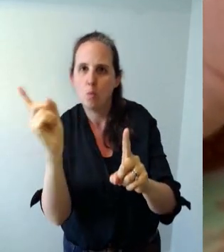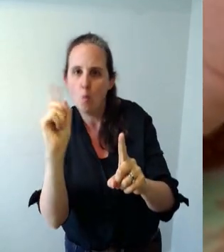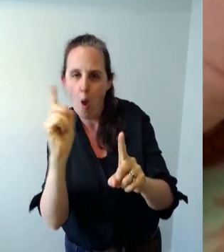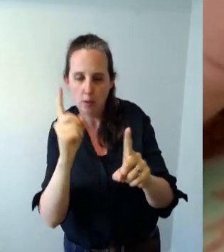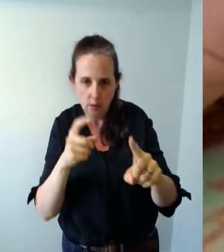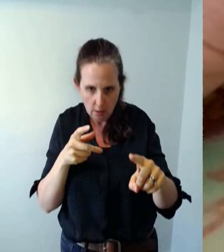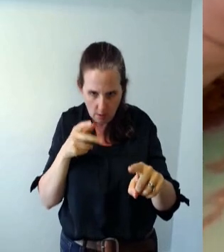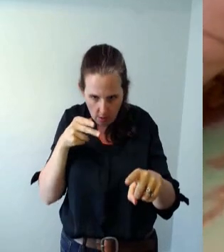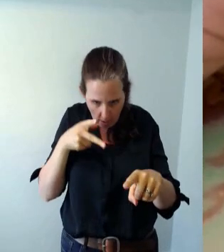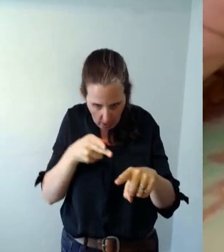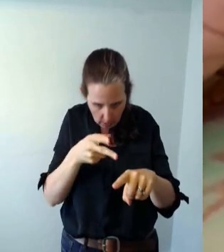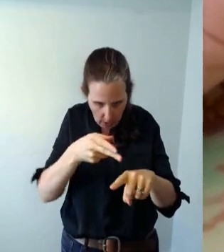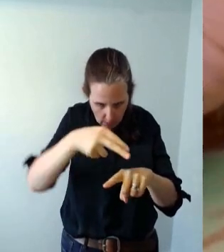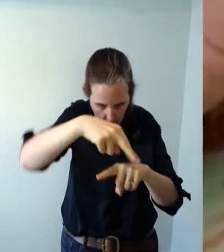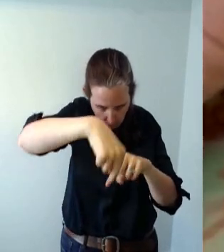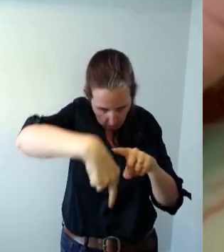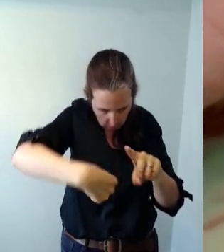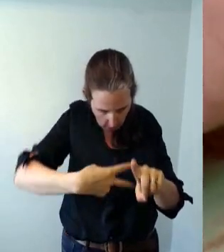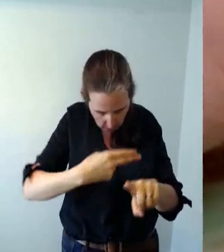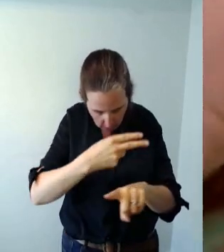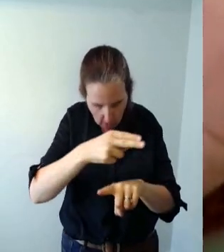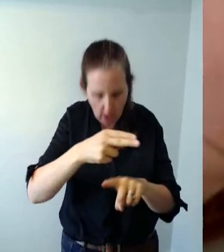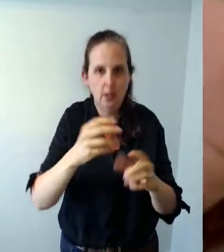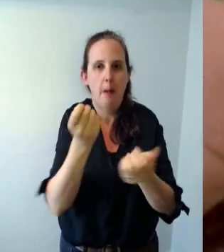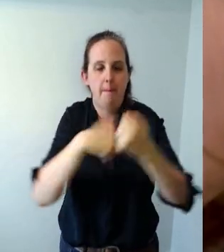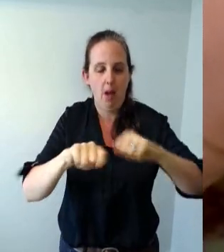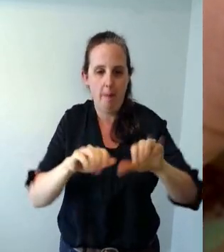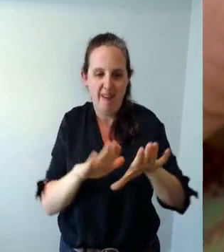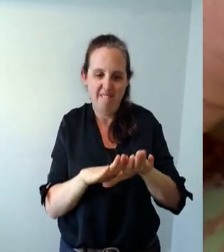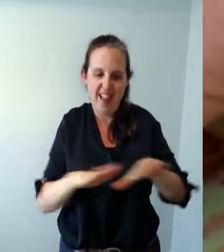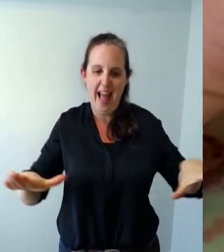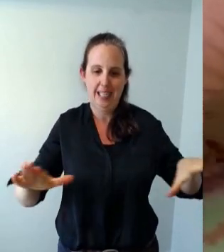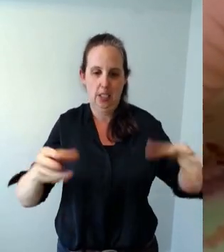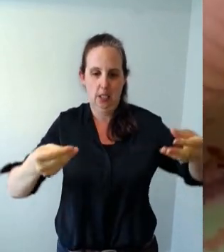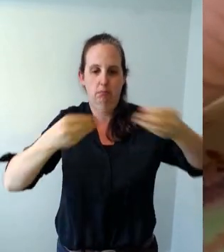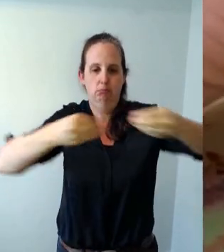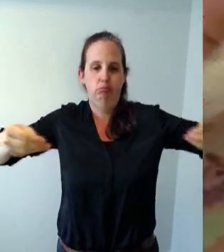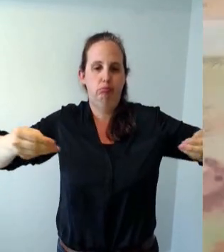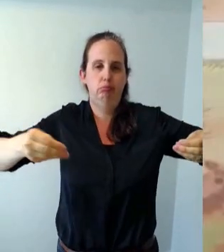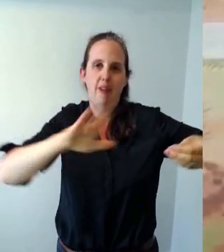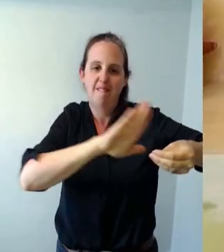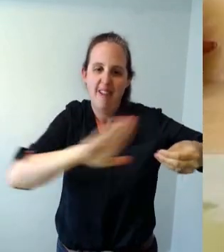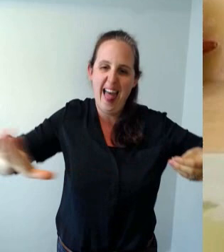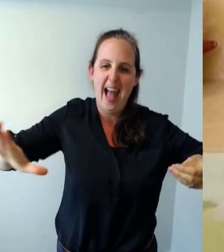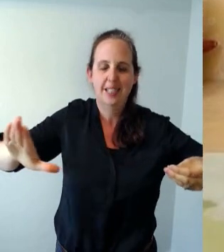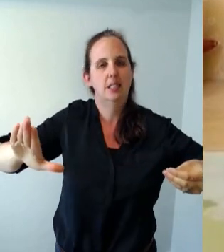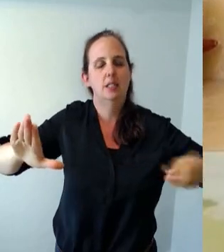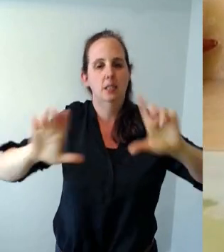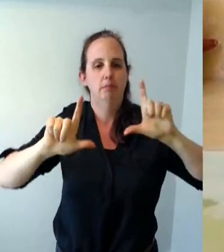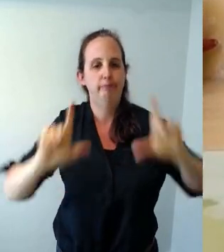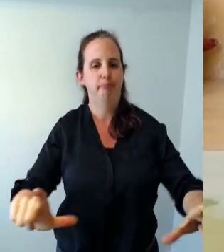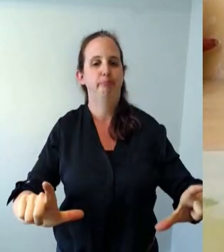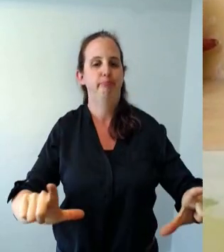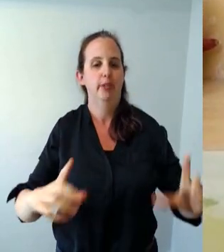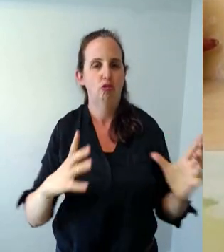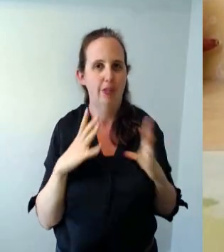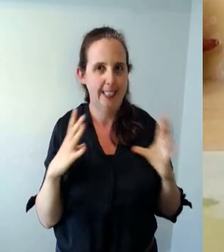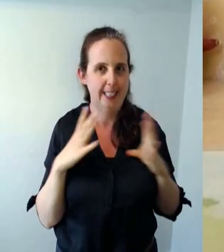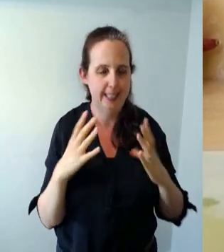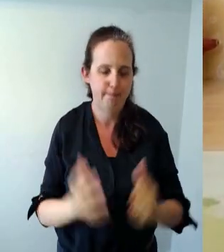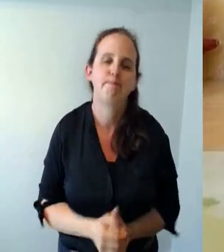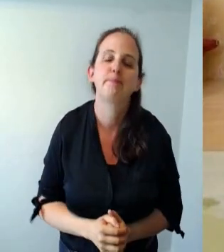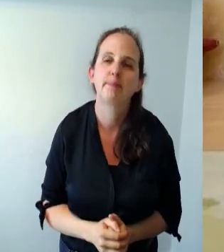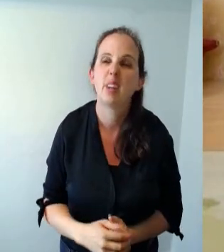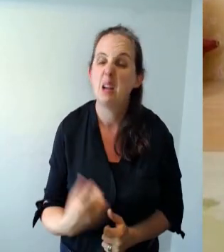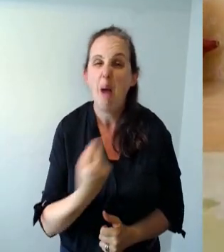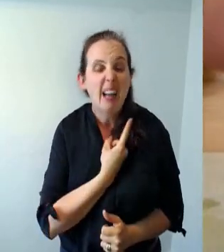can so that we end up with a flat sheet of tin i found the easiest way to